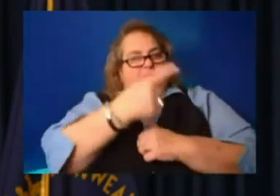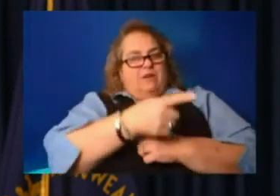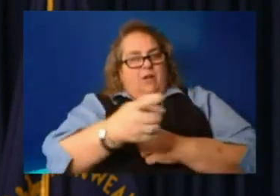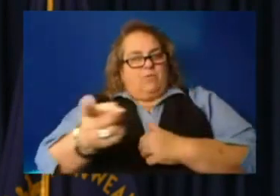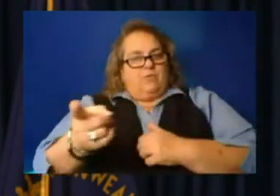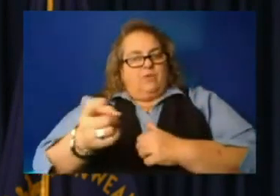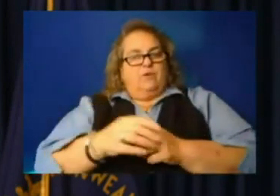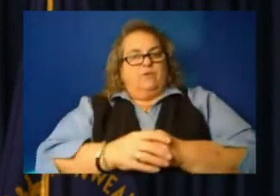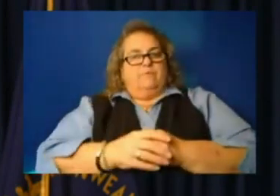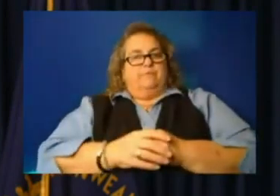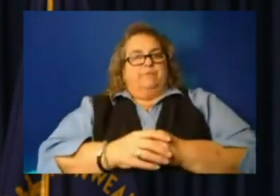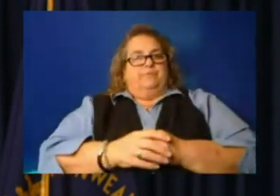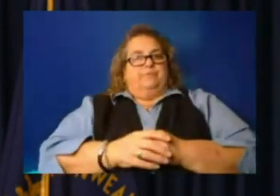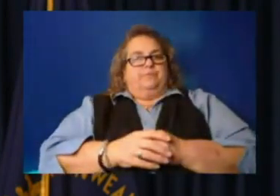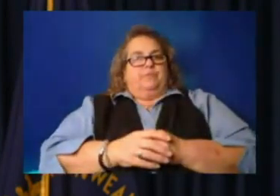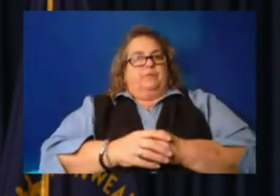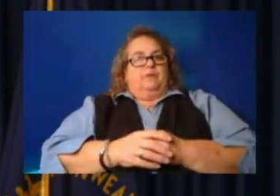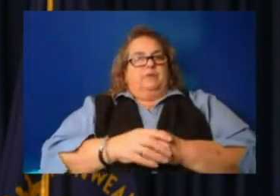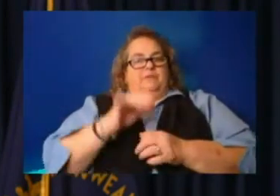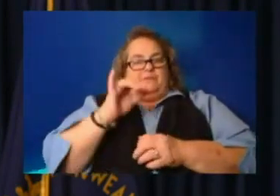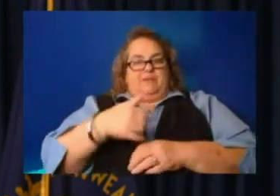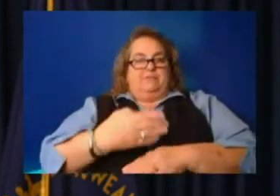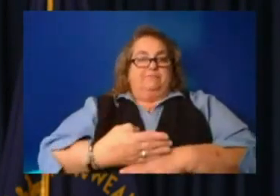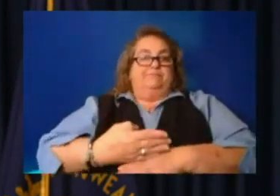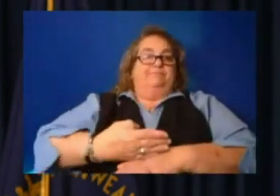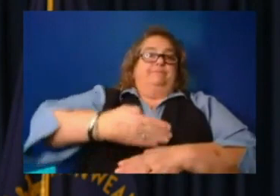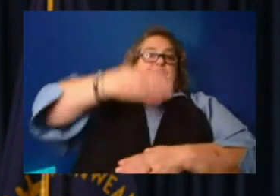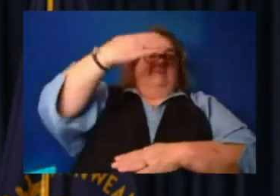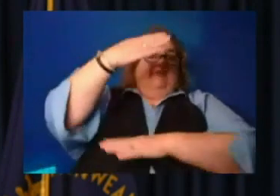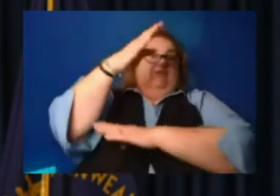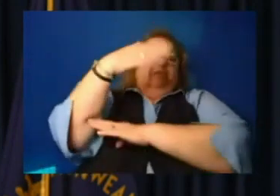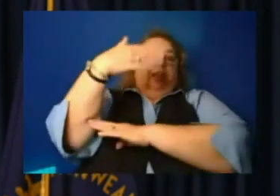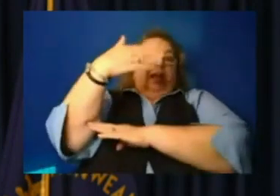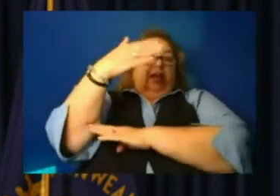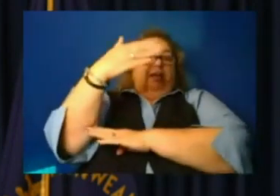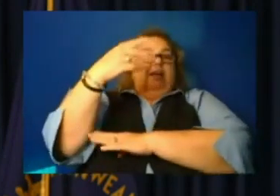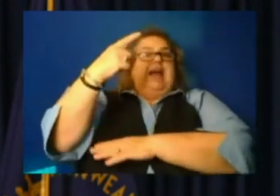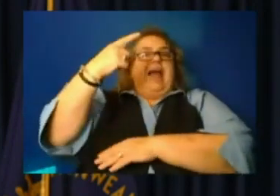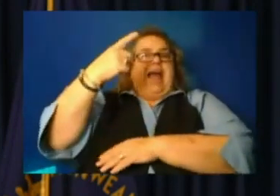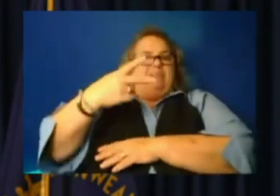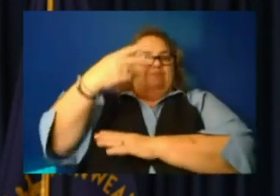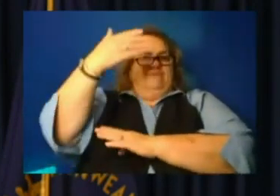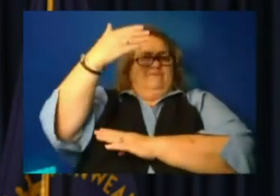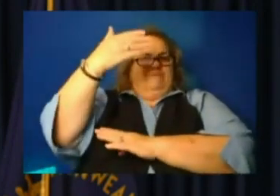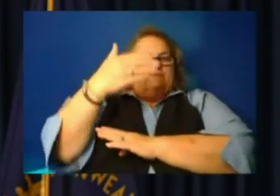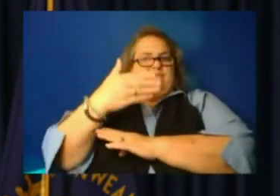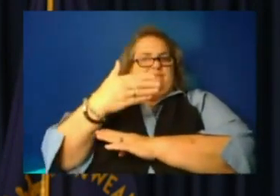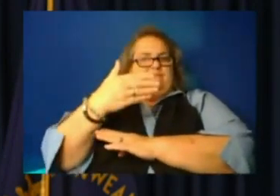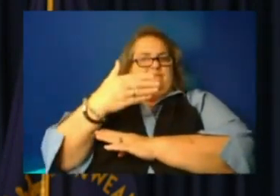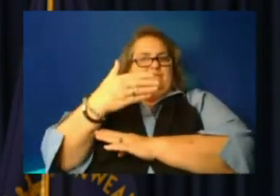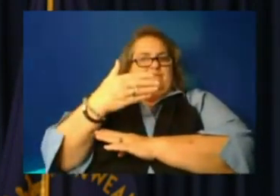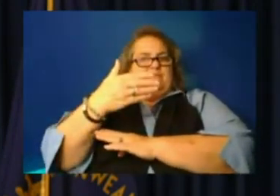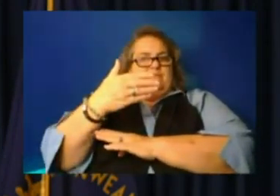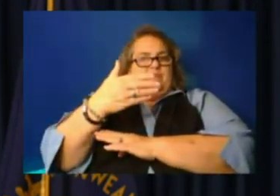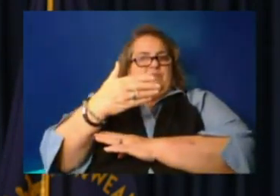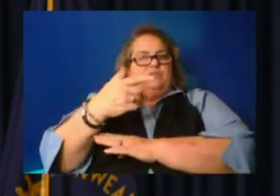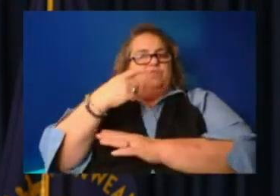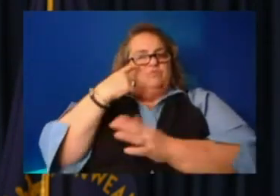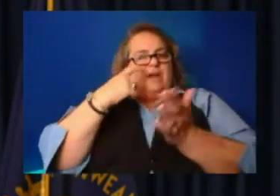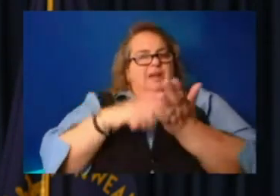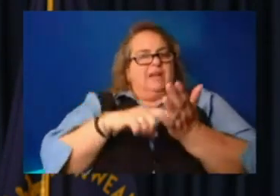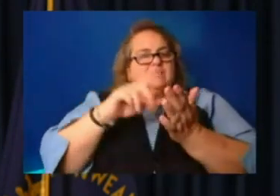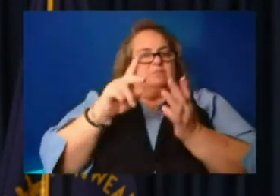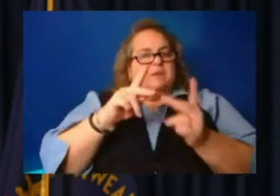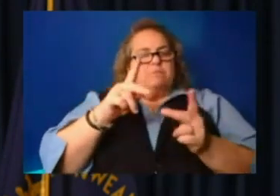that, uh, that hoist the flag, to put it down to half staff to recognize those lost to grieve with their families